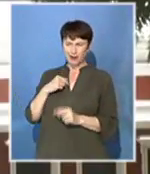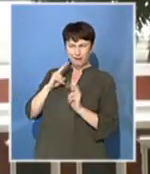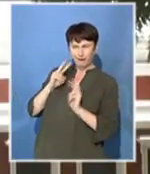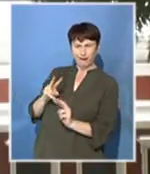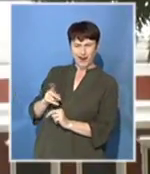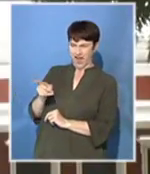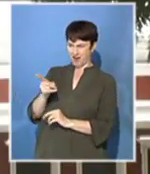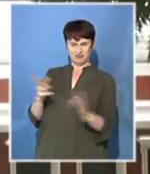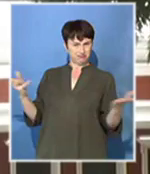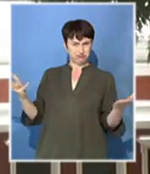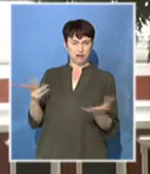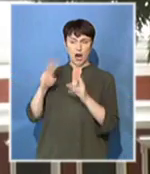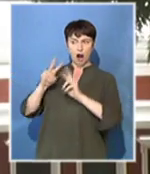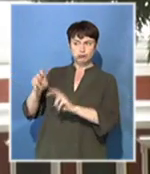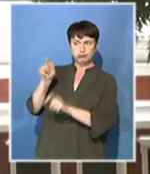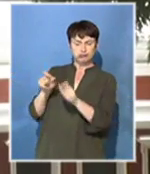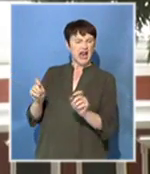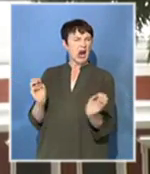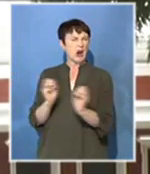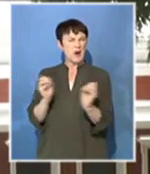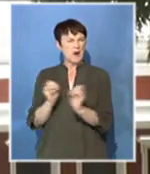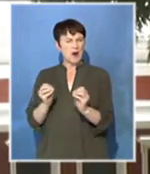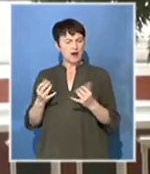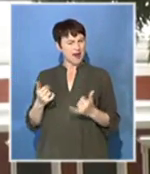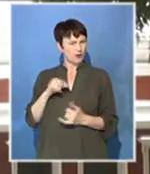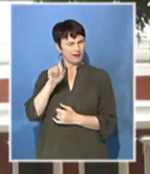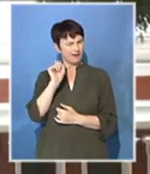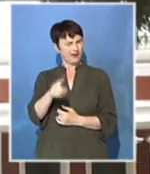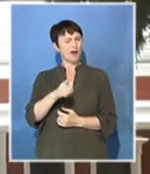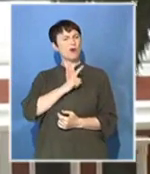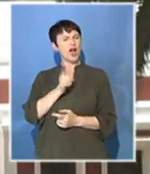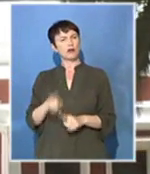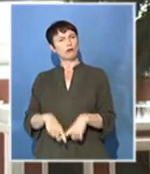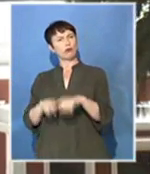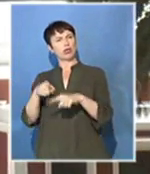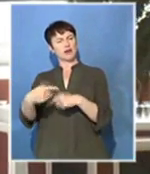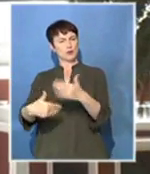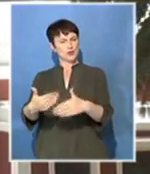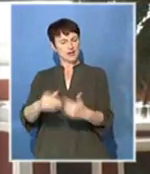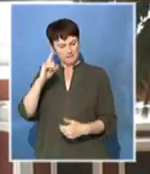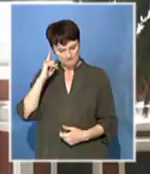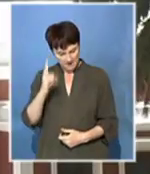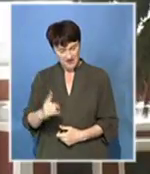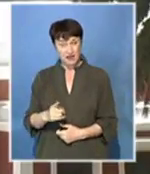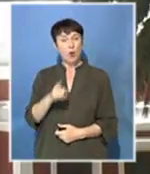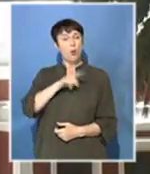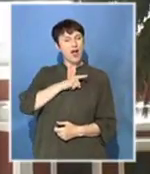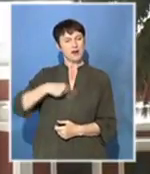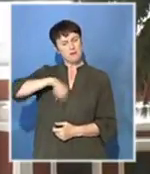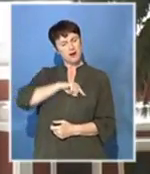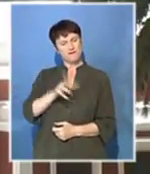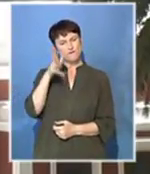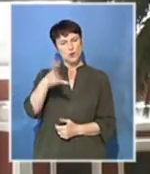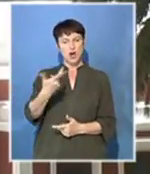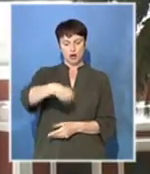report that says how far have they gone in implementing that decision, why is it stalling. If we want to fight against corruption, and